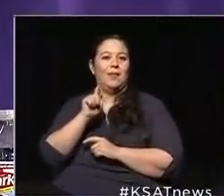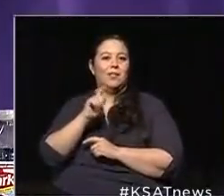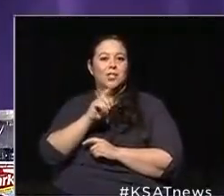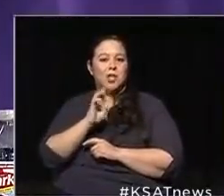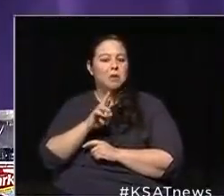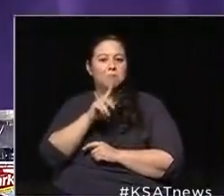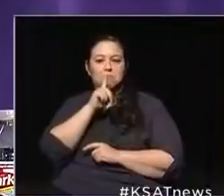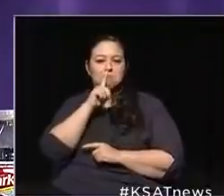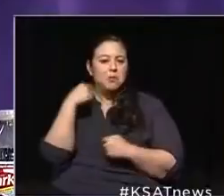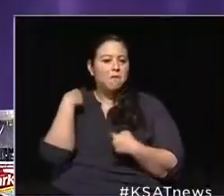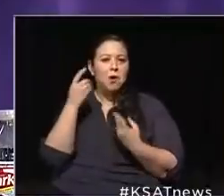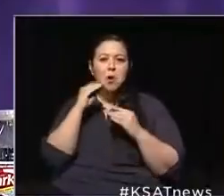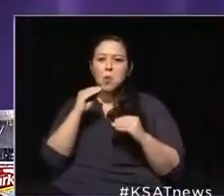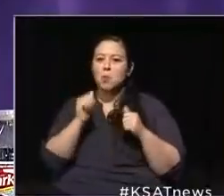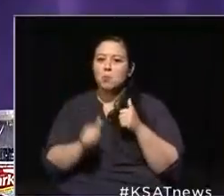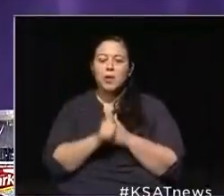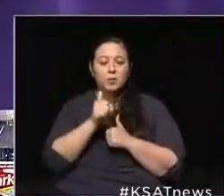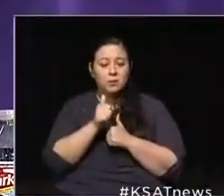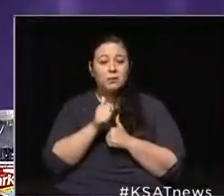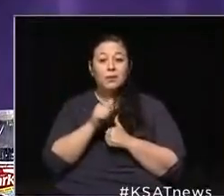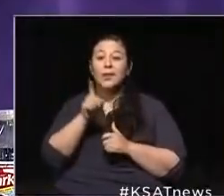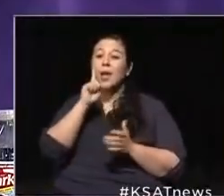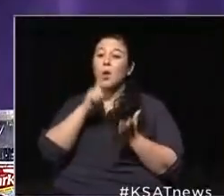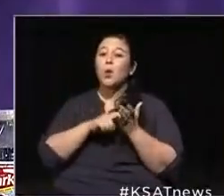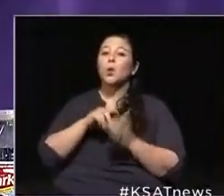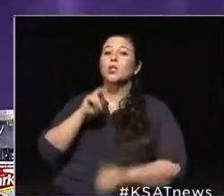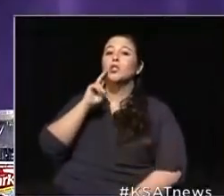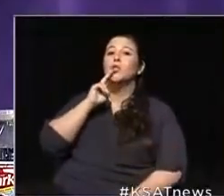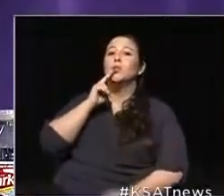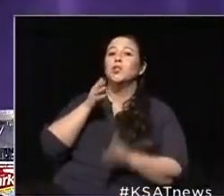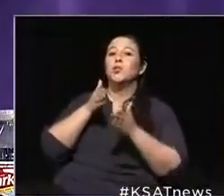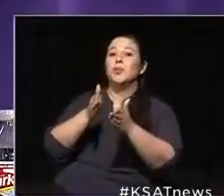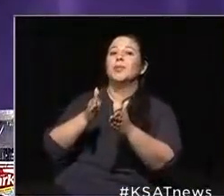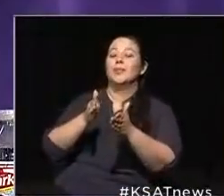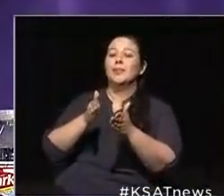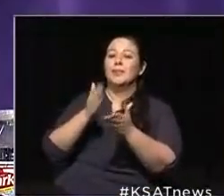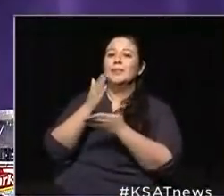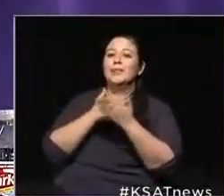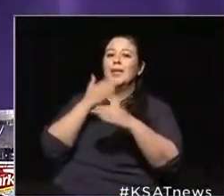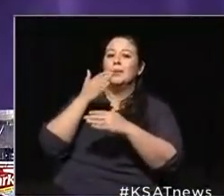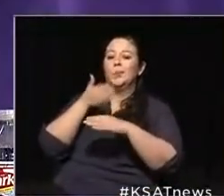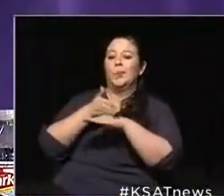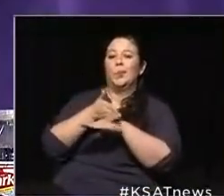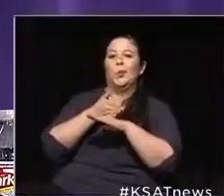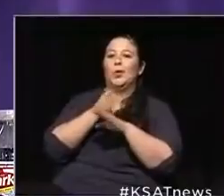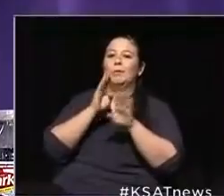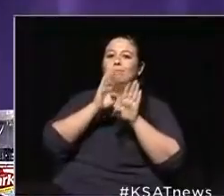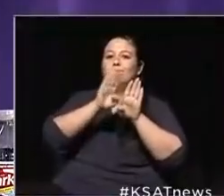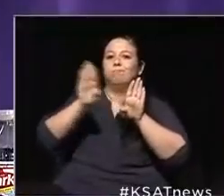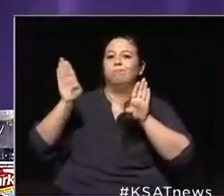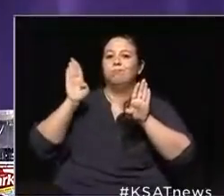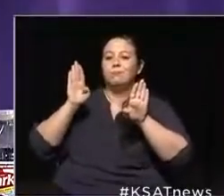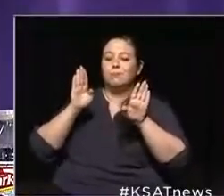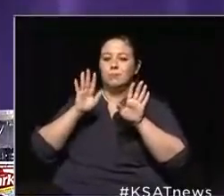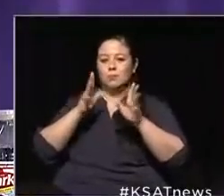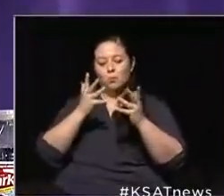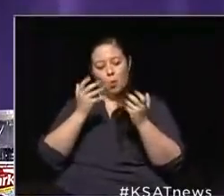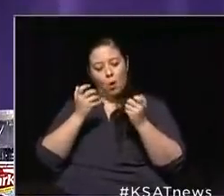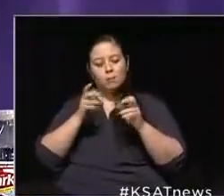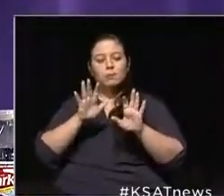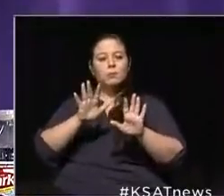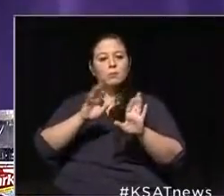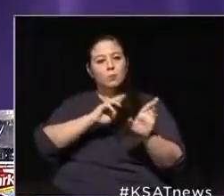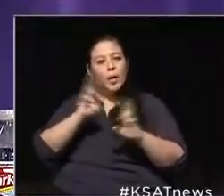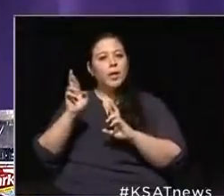up on any threats. Now, you see Houston Street. You know, they're boarding some of that up now, and so we just want to be ready. But